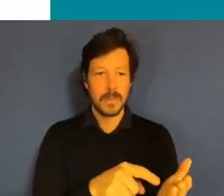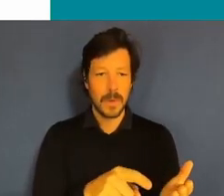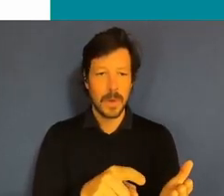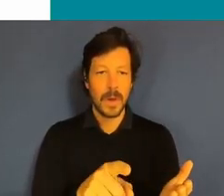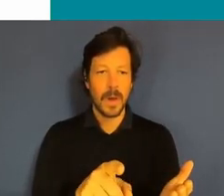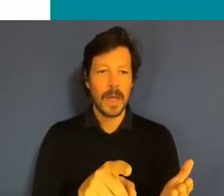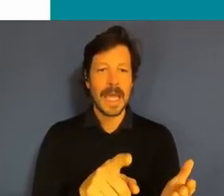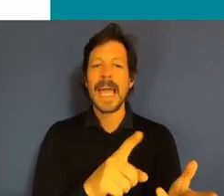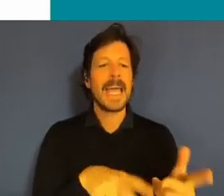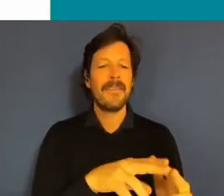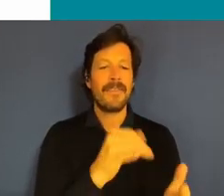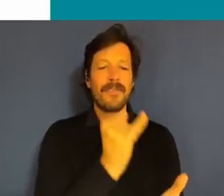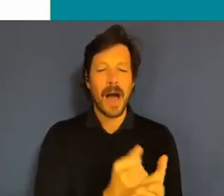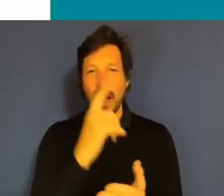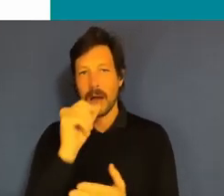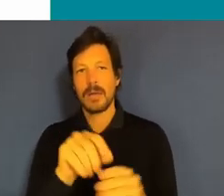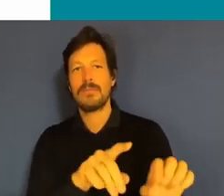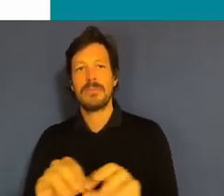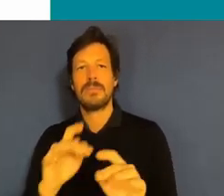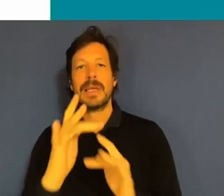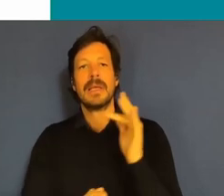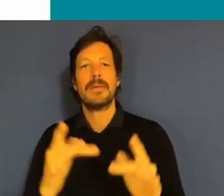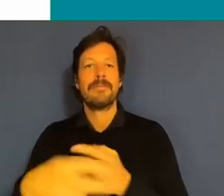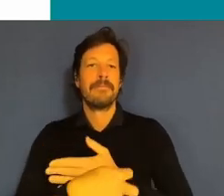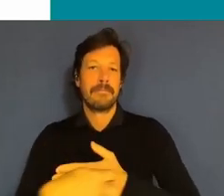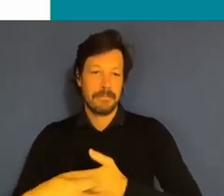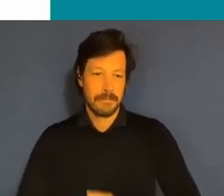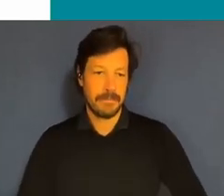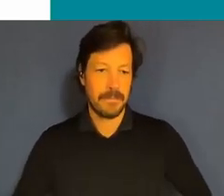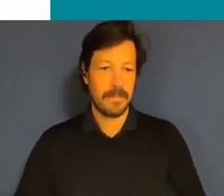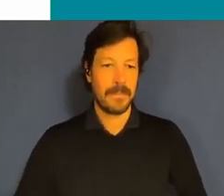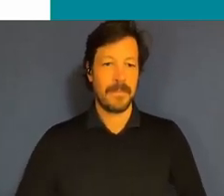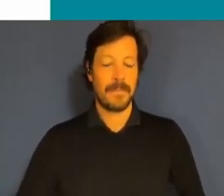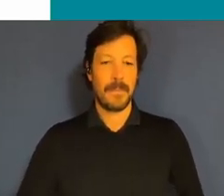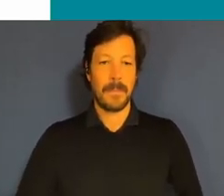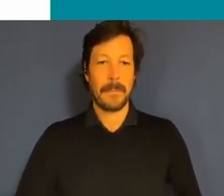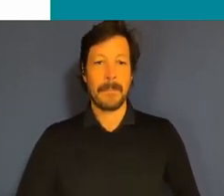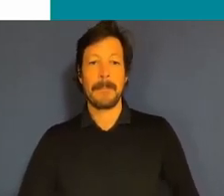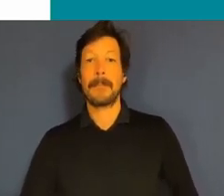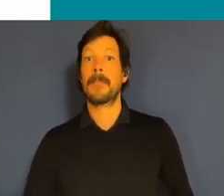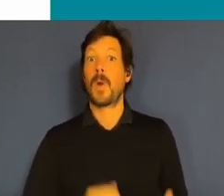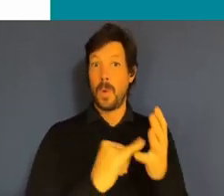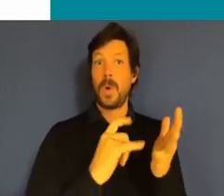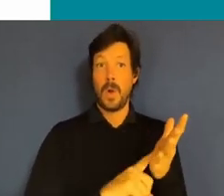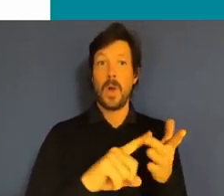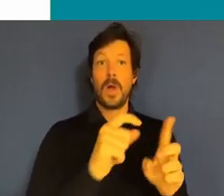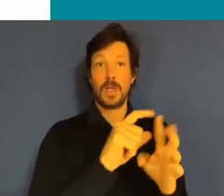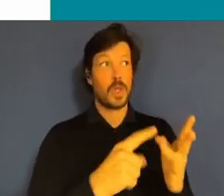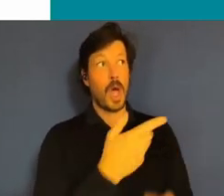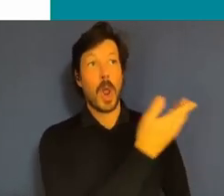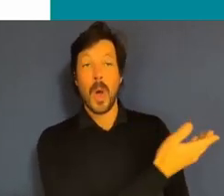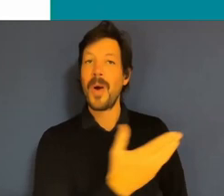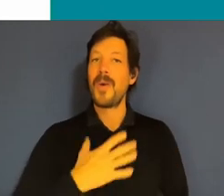URL that's also on the screen. Now, while we have Slido up, we would like to start off with a few little trivia